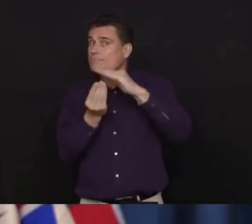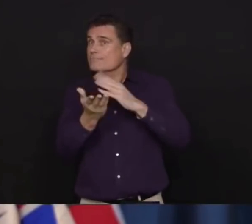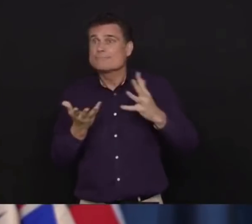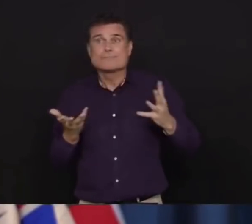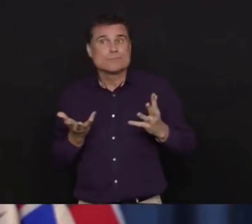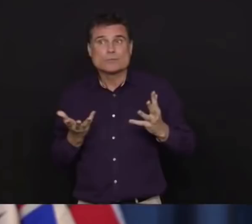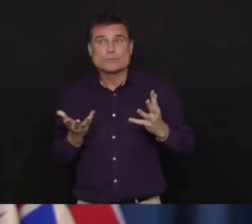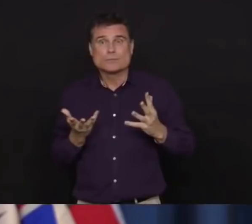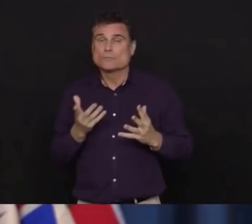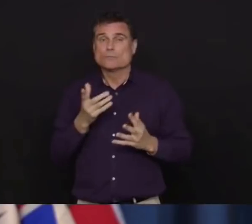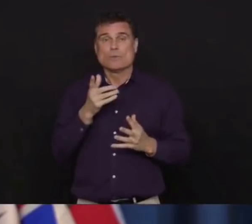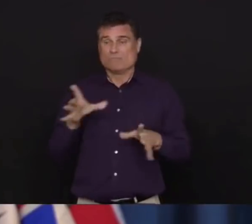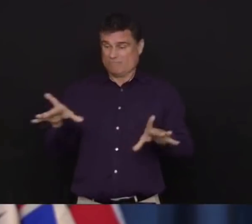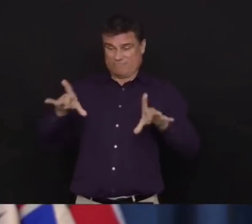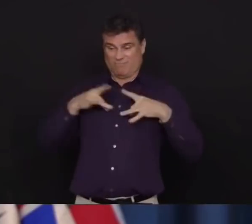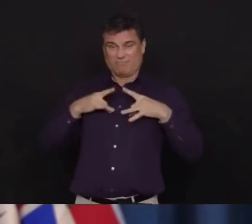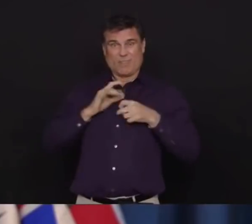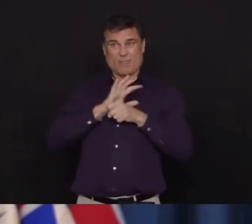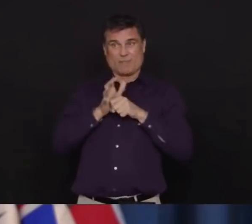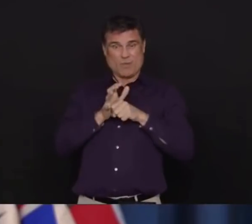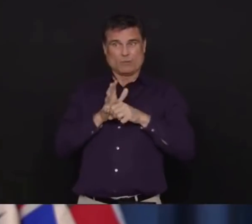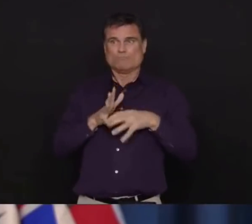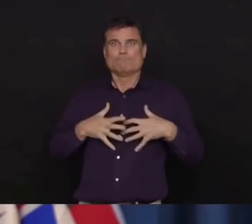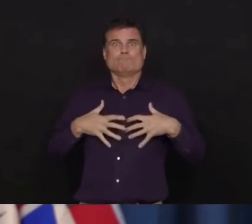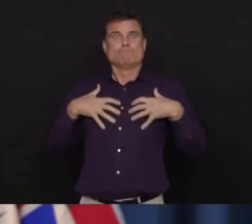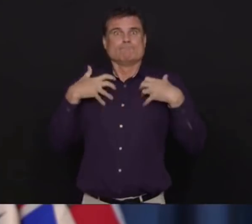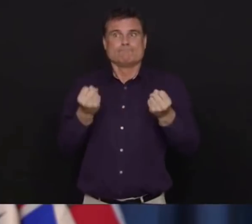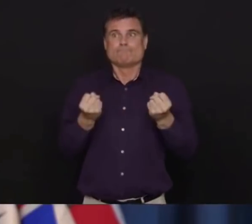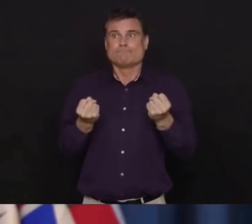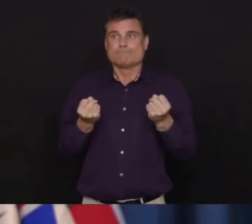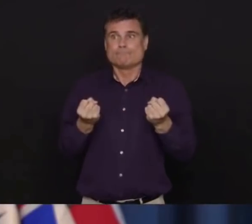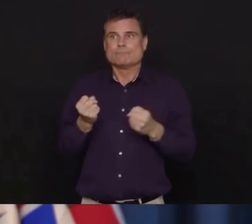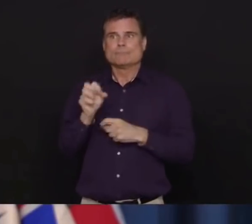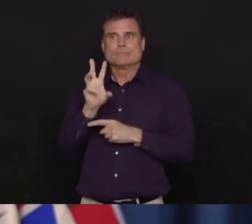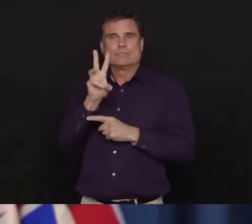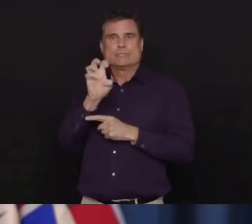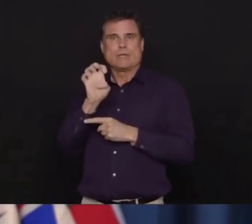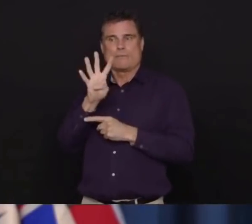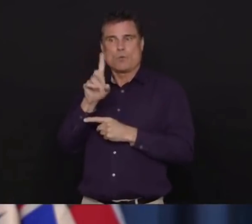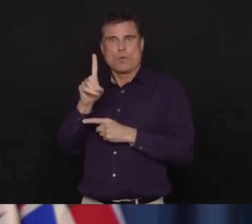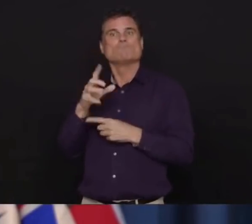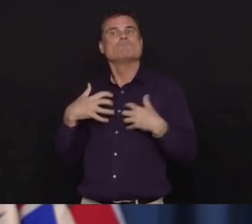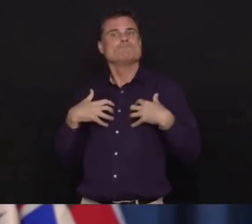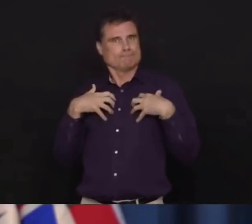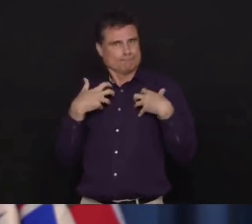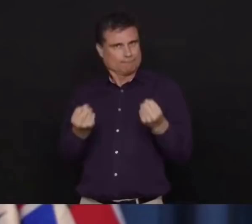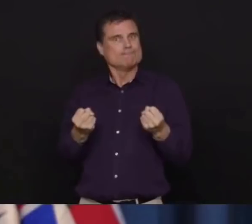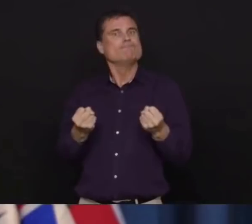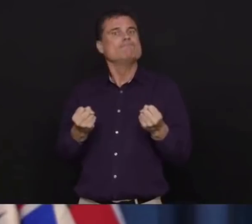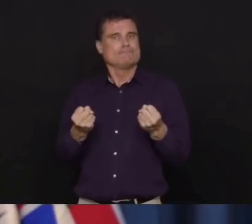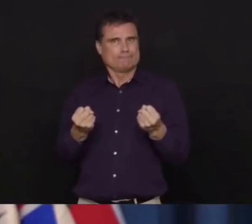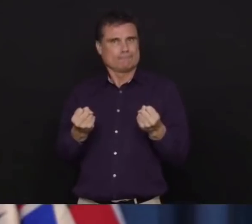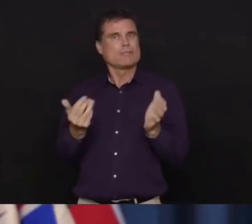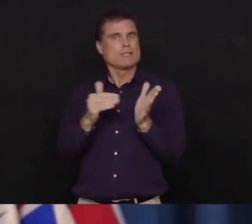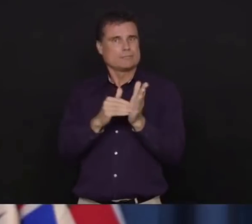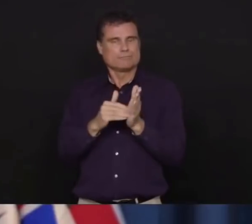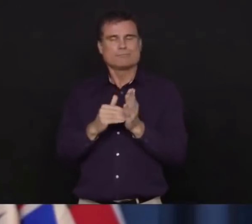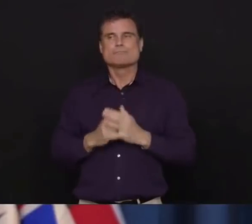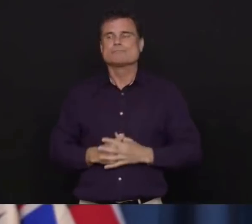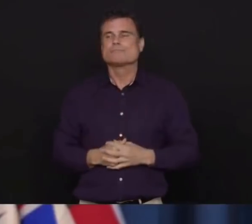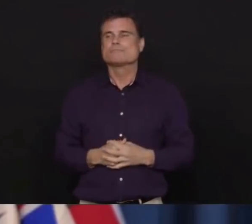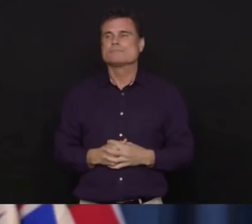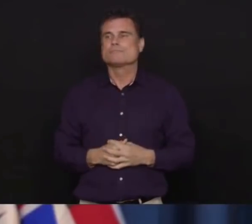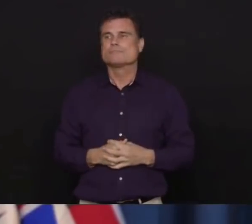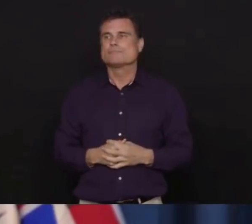isolation from COVID-19. So this has been, you know, as I've said every day this week, it's a